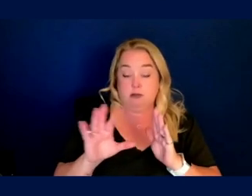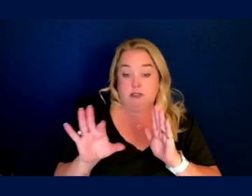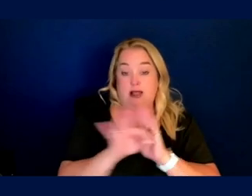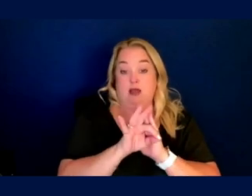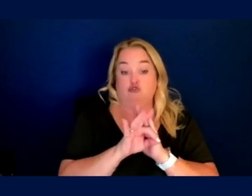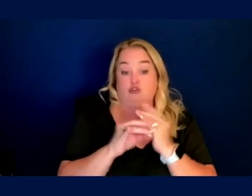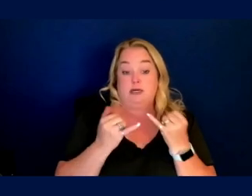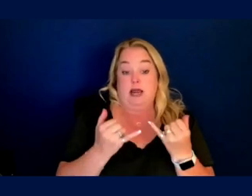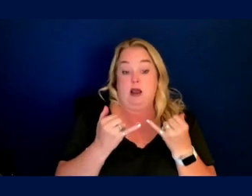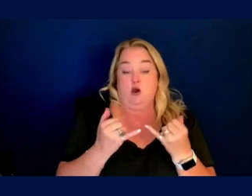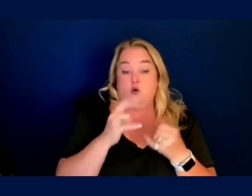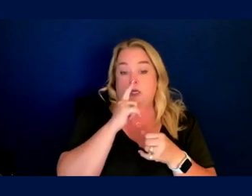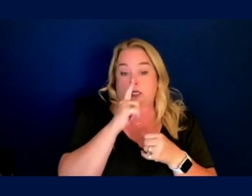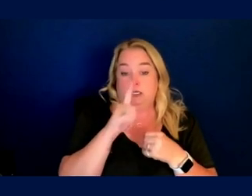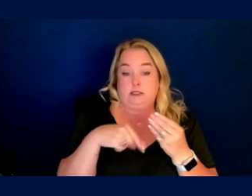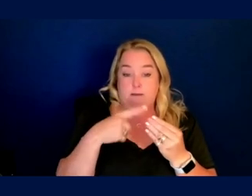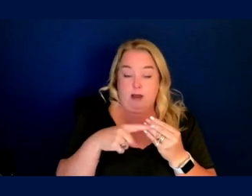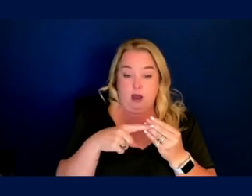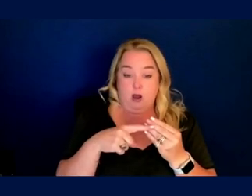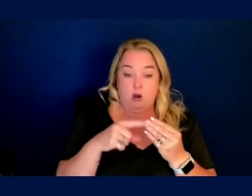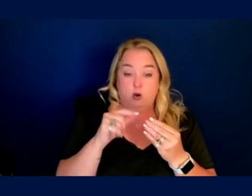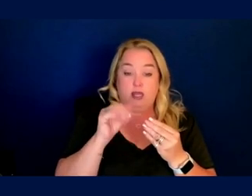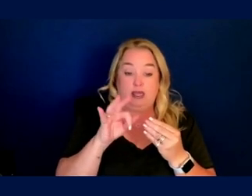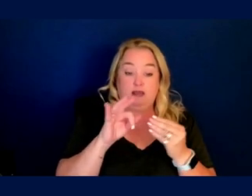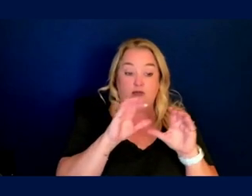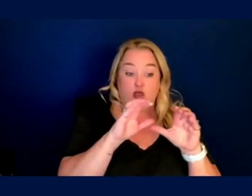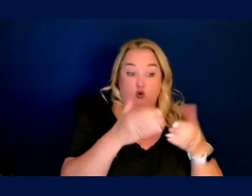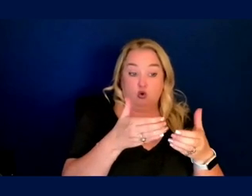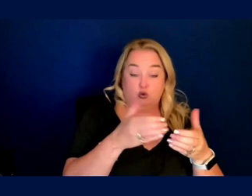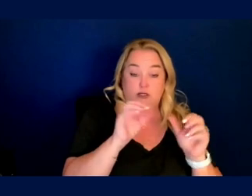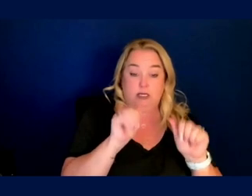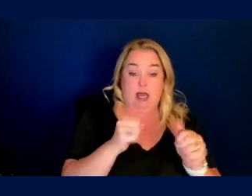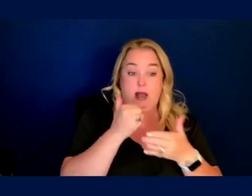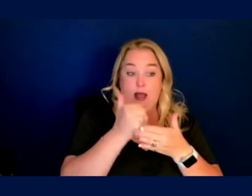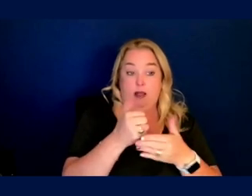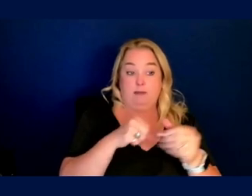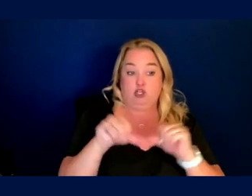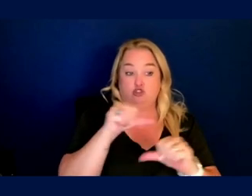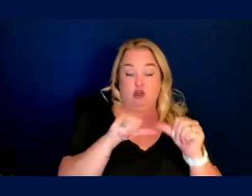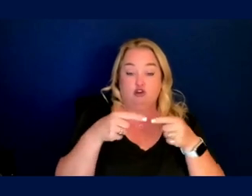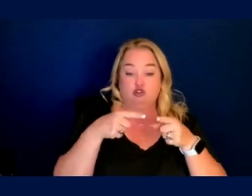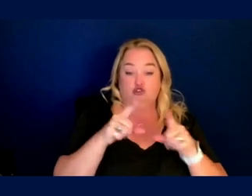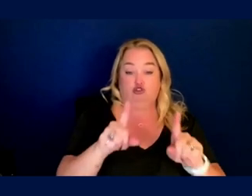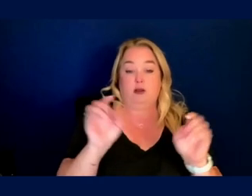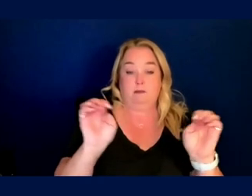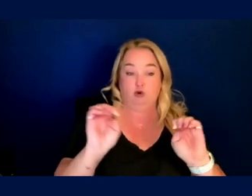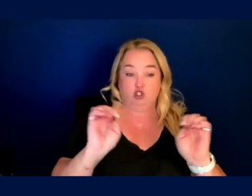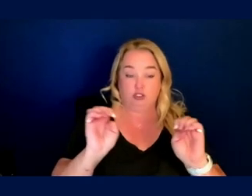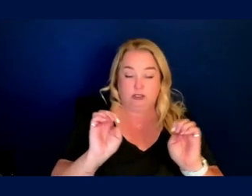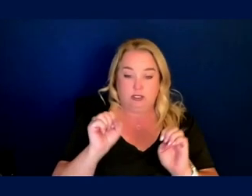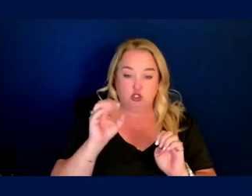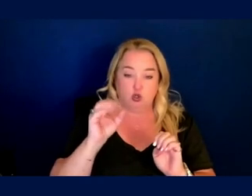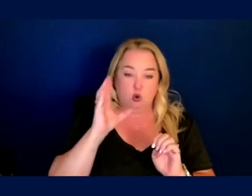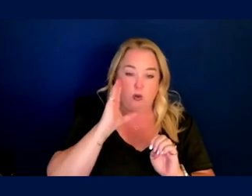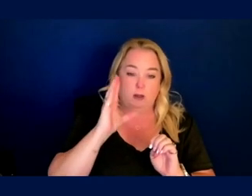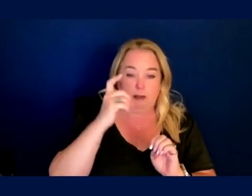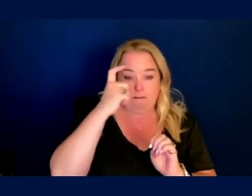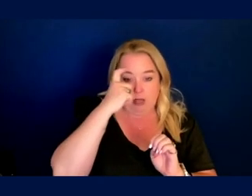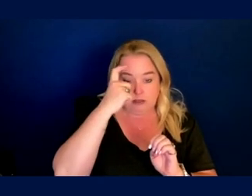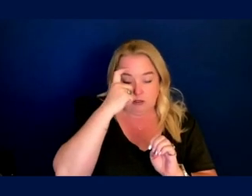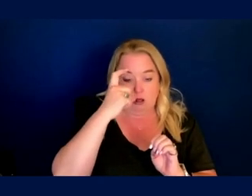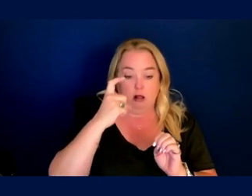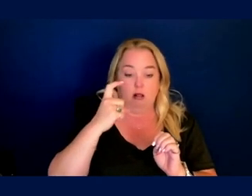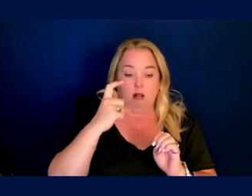is about whether crews can help their crewmates in an emergency scenario. And so this would be mentally, cognitively, physically.